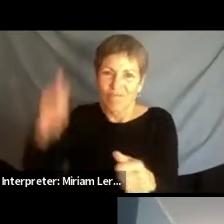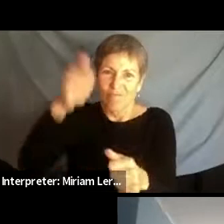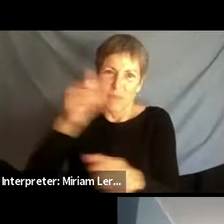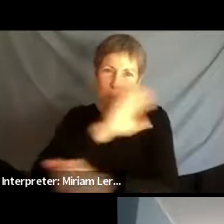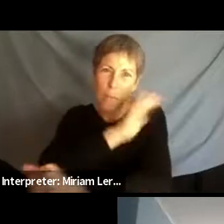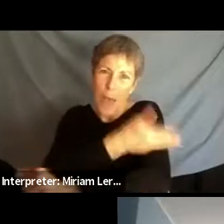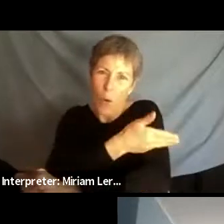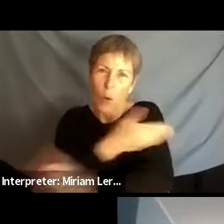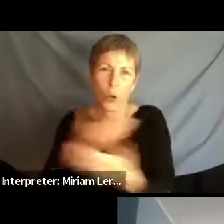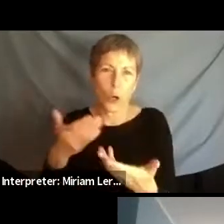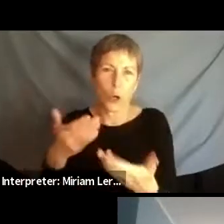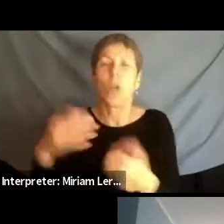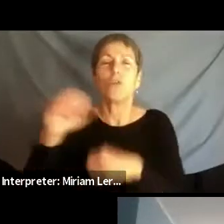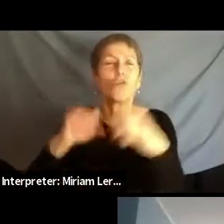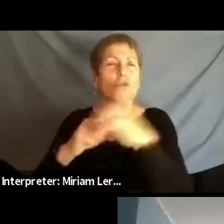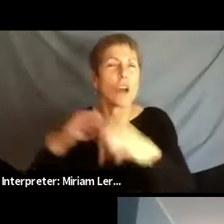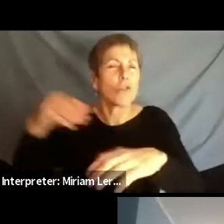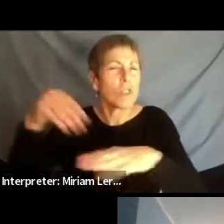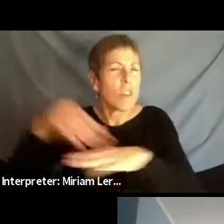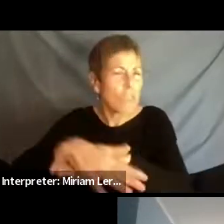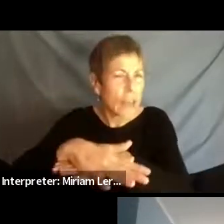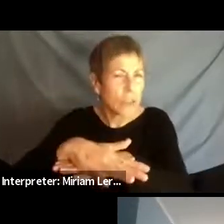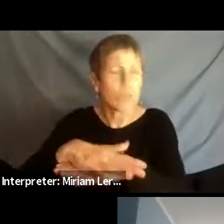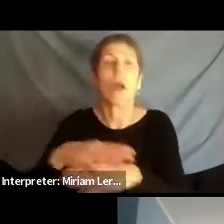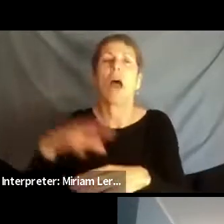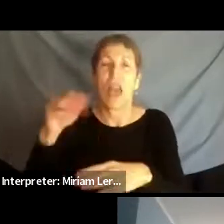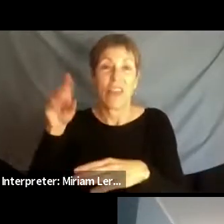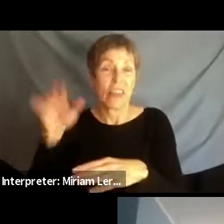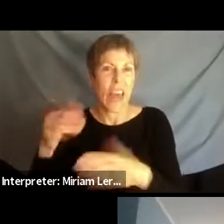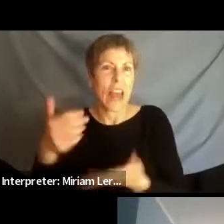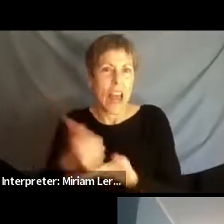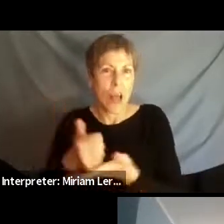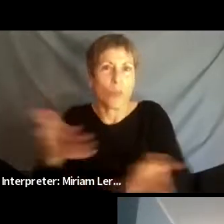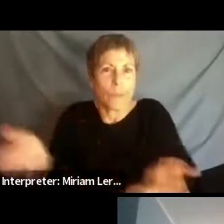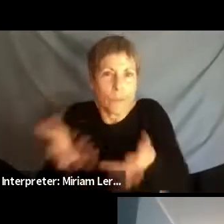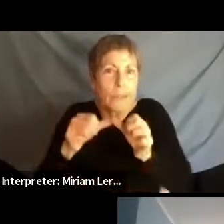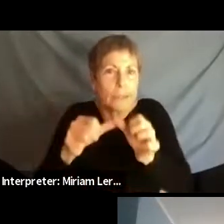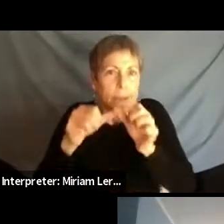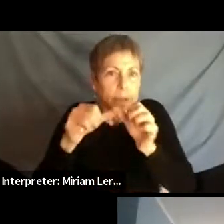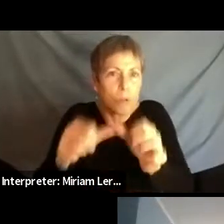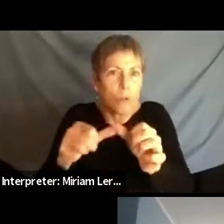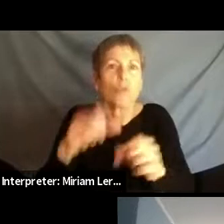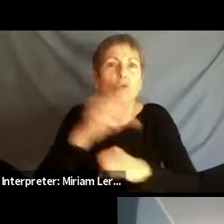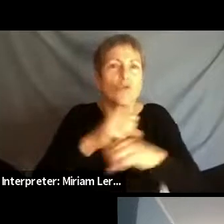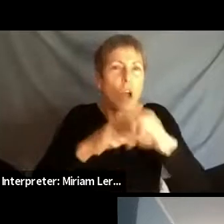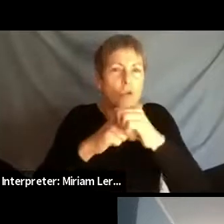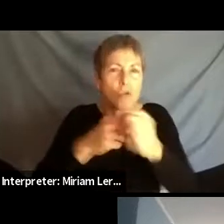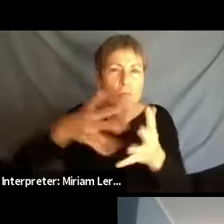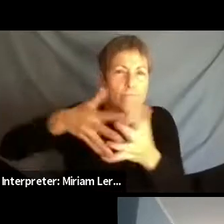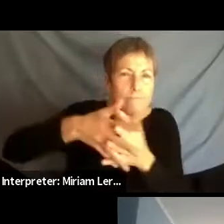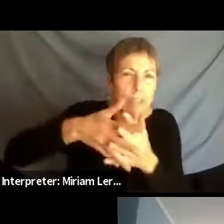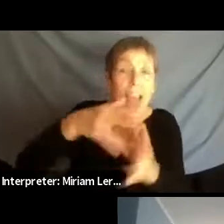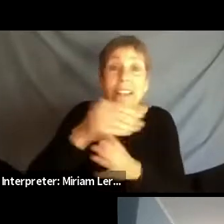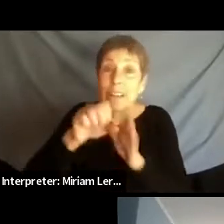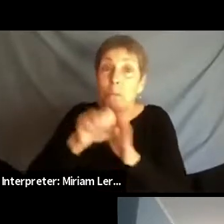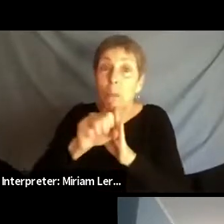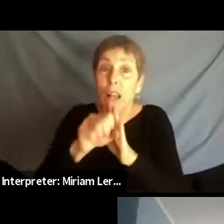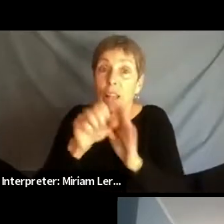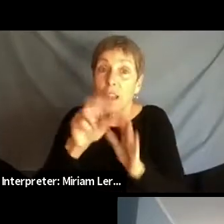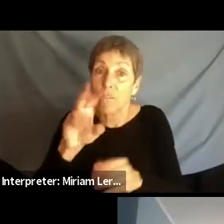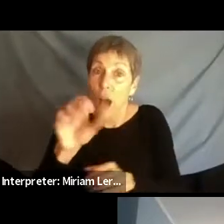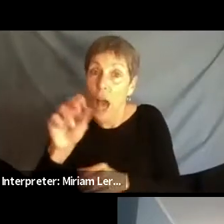are structural effects that work to reinforce structural and symbolic violence. So in a nutshell, perhaps